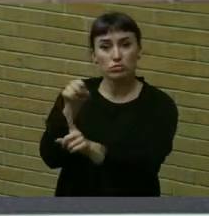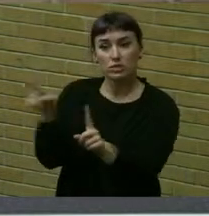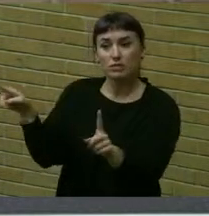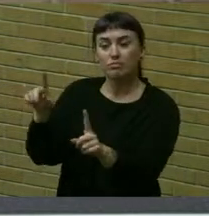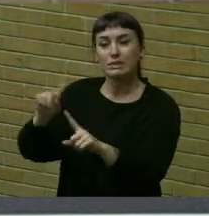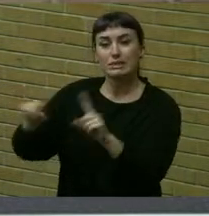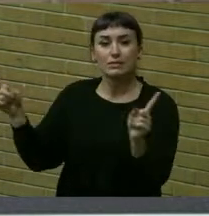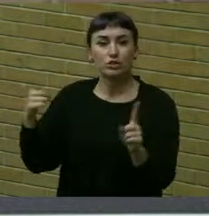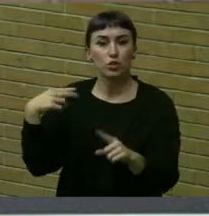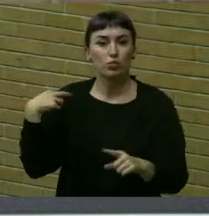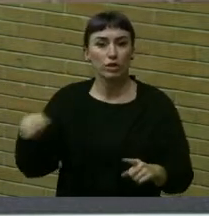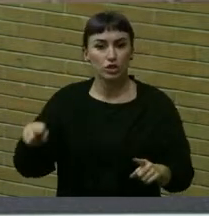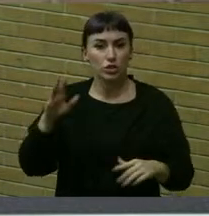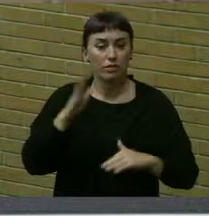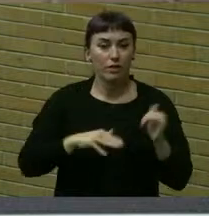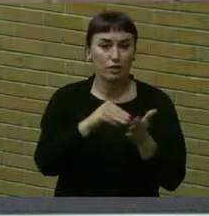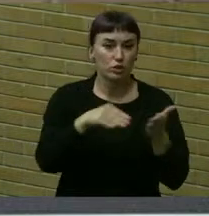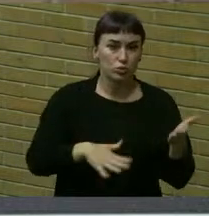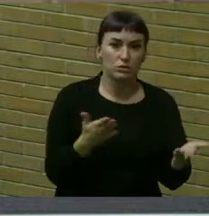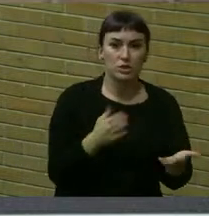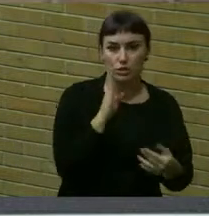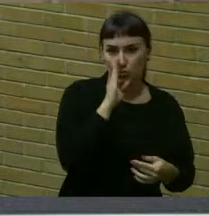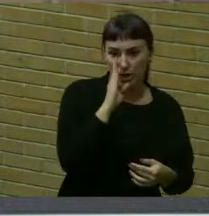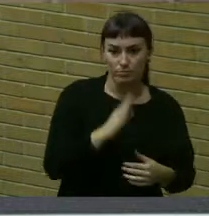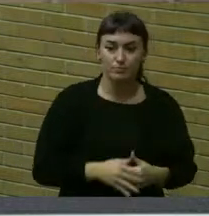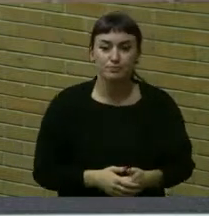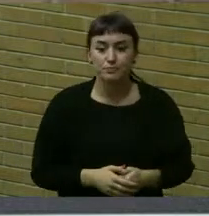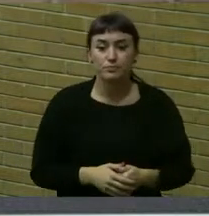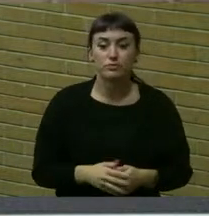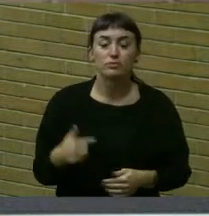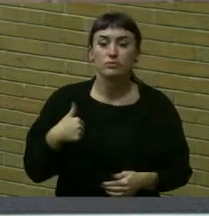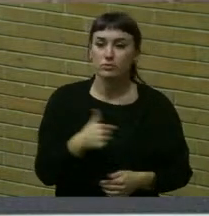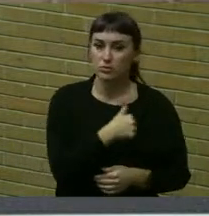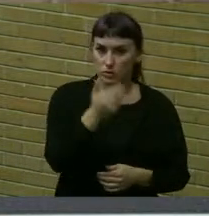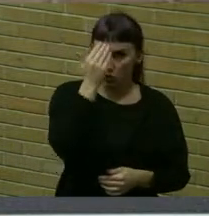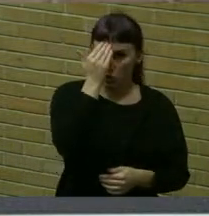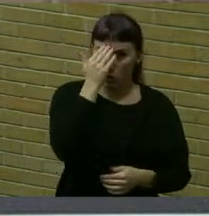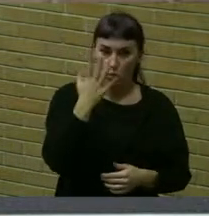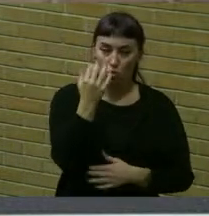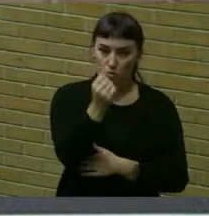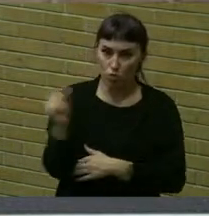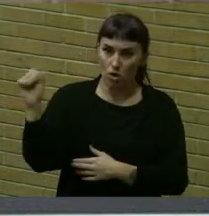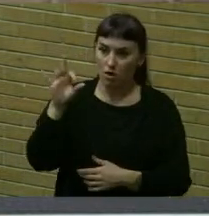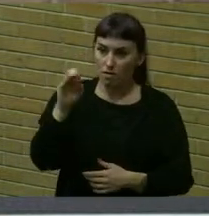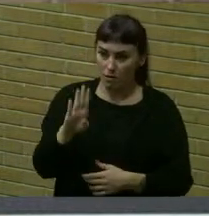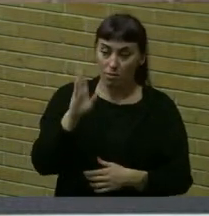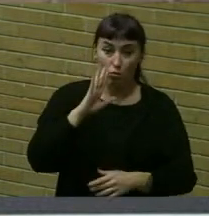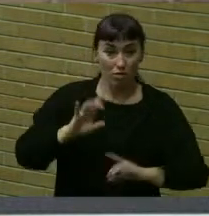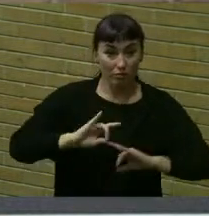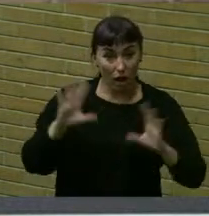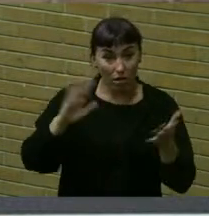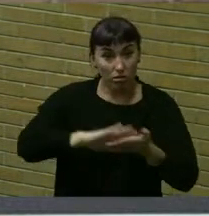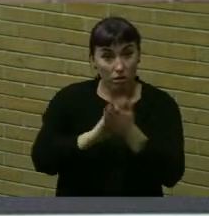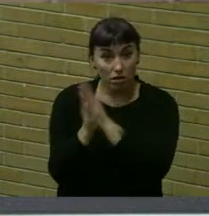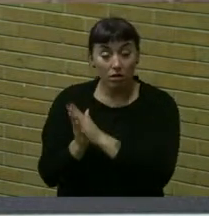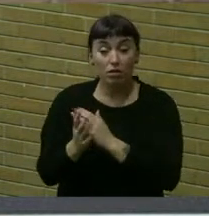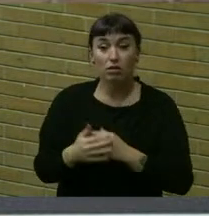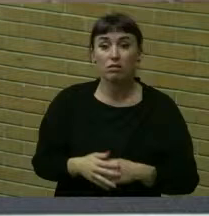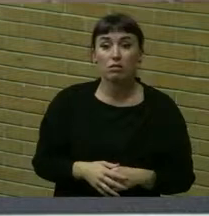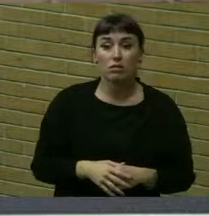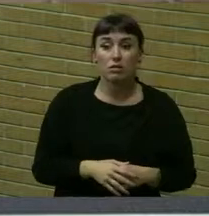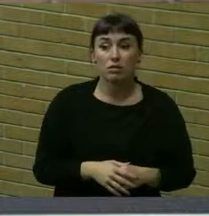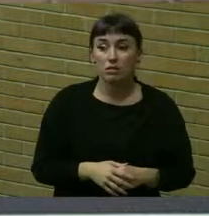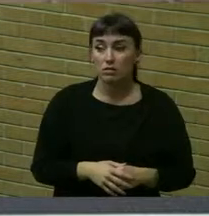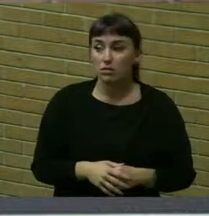of a different religion than the students in Brighton. We know these protests in February got violent within tens